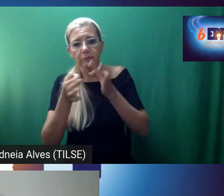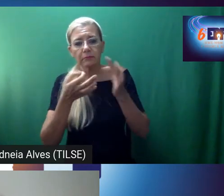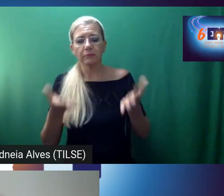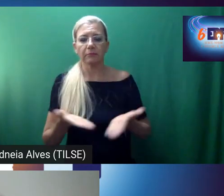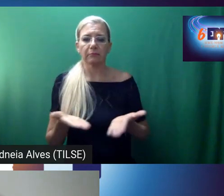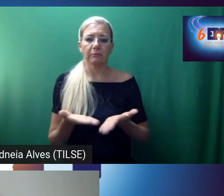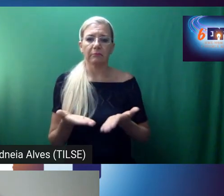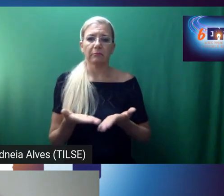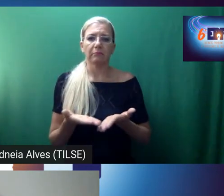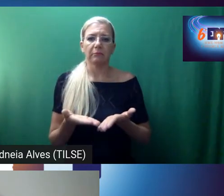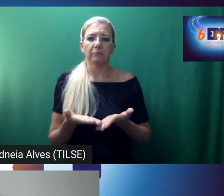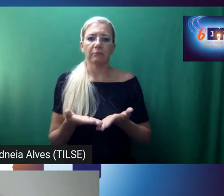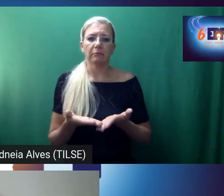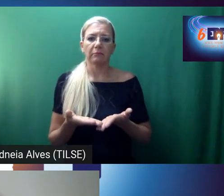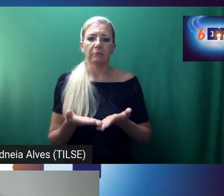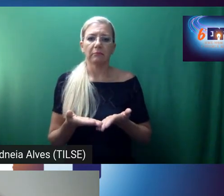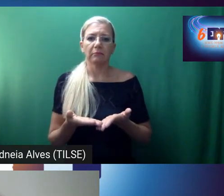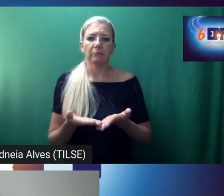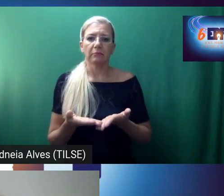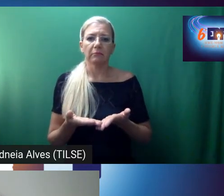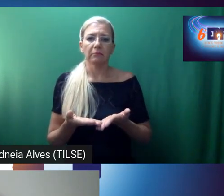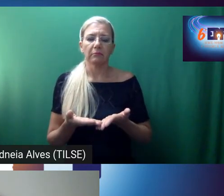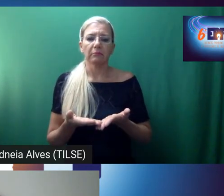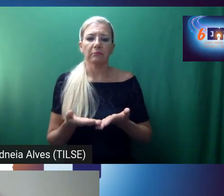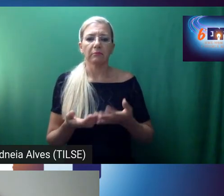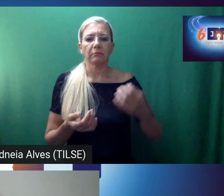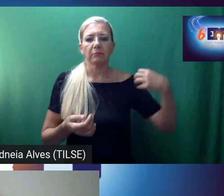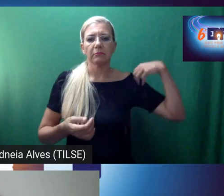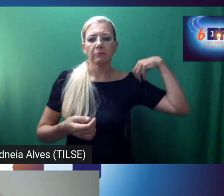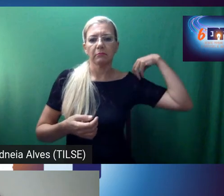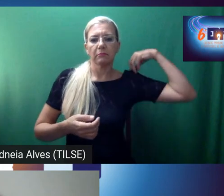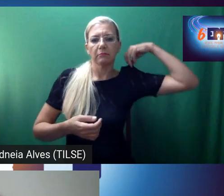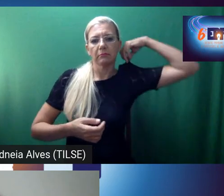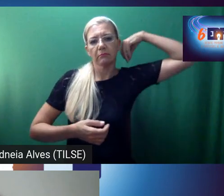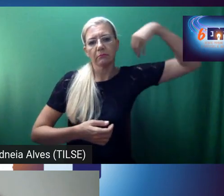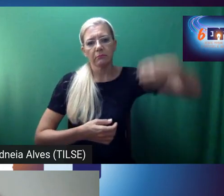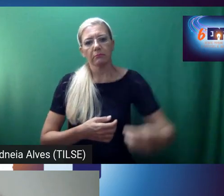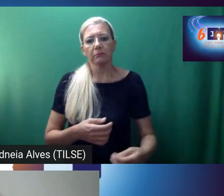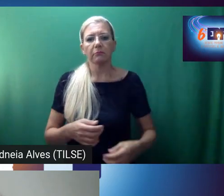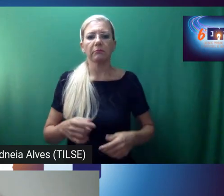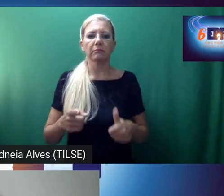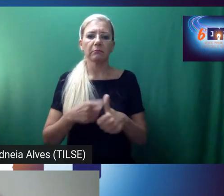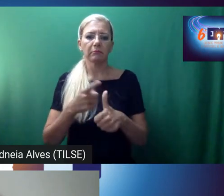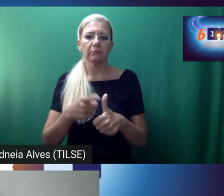read the first one. Just the second.